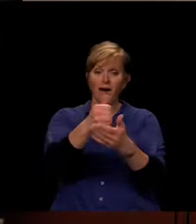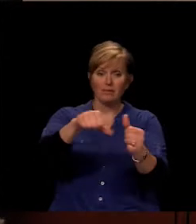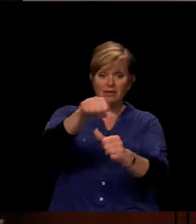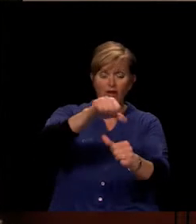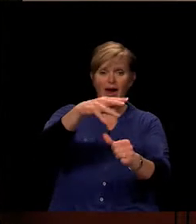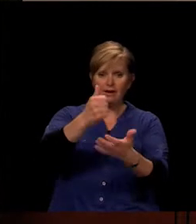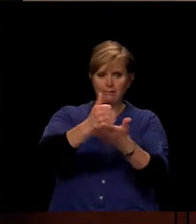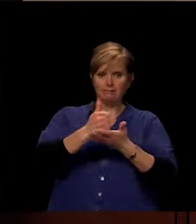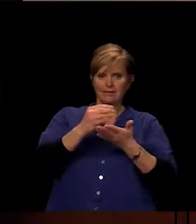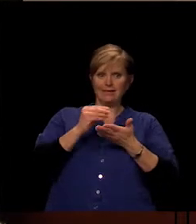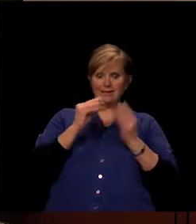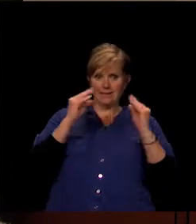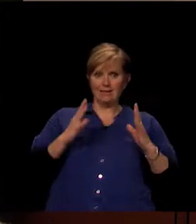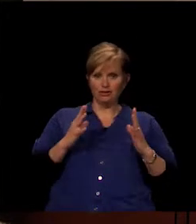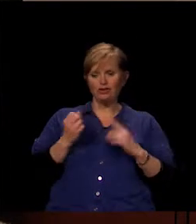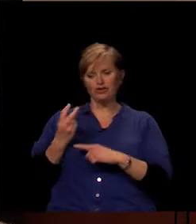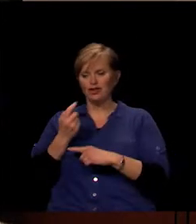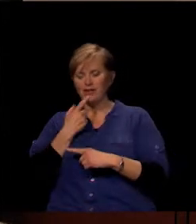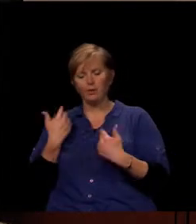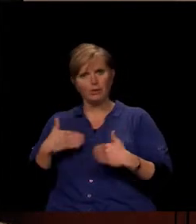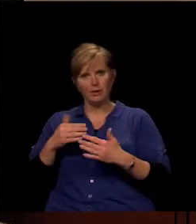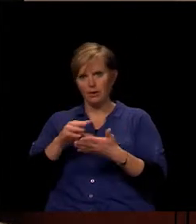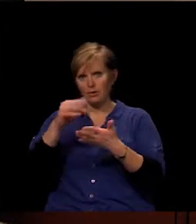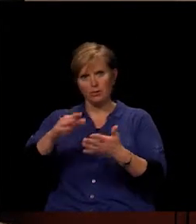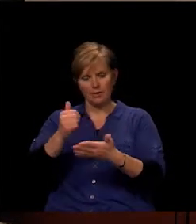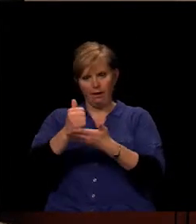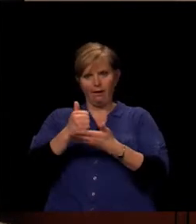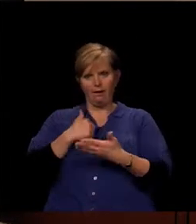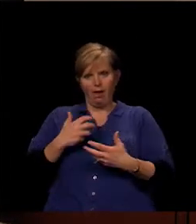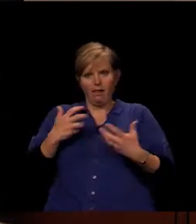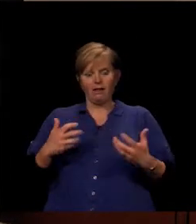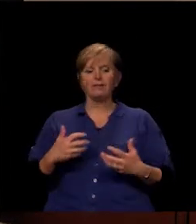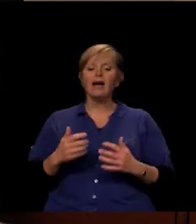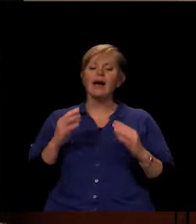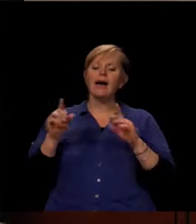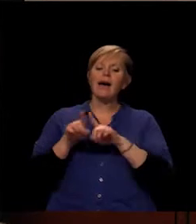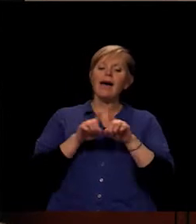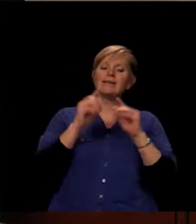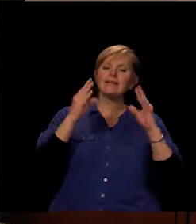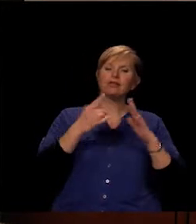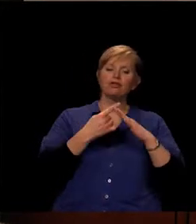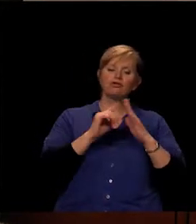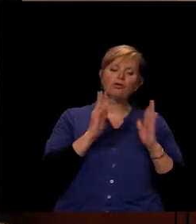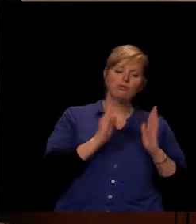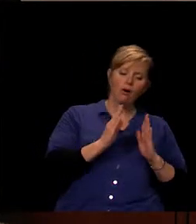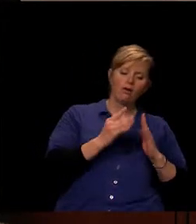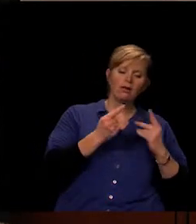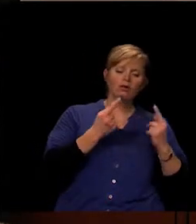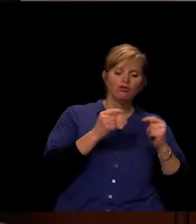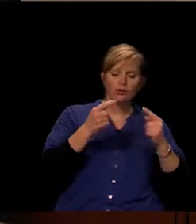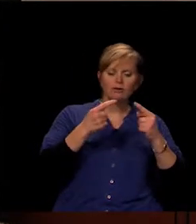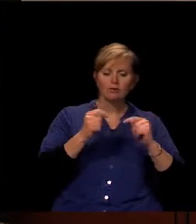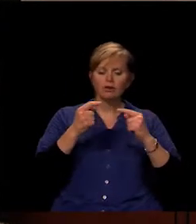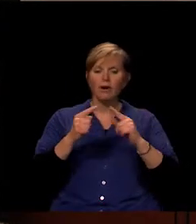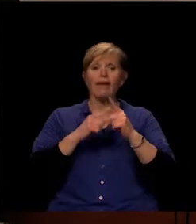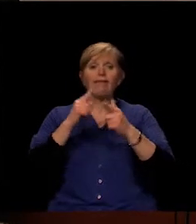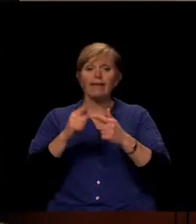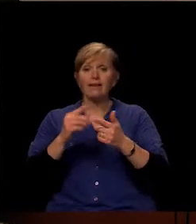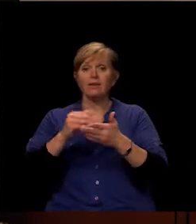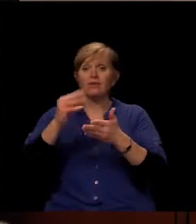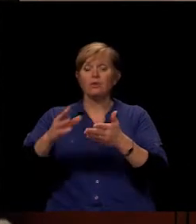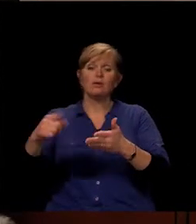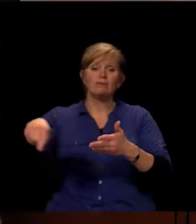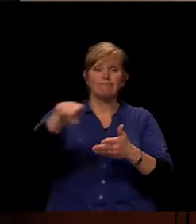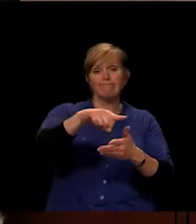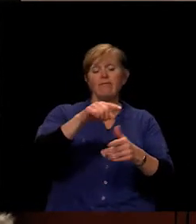that, how much the kids help her. As a teacher, you start small, you try different things, and before you know it, the students are working through lessons in half the